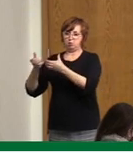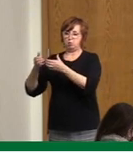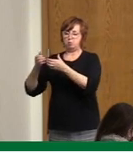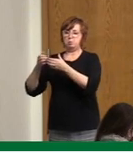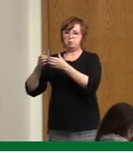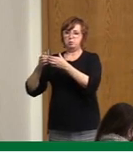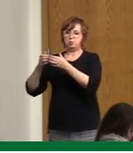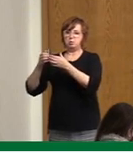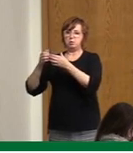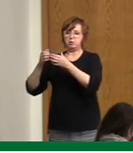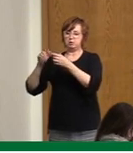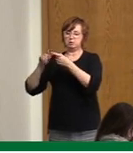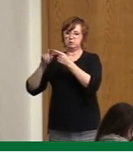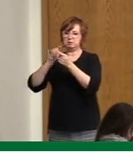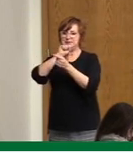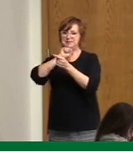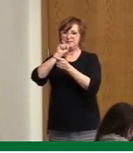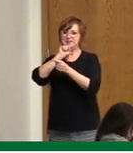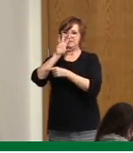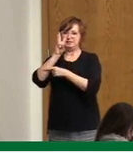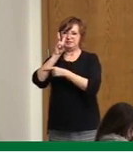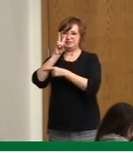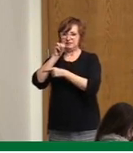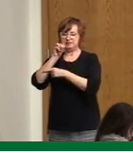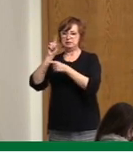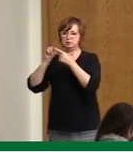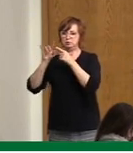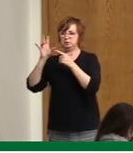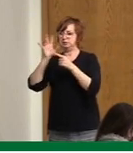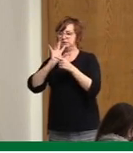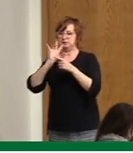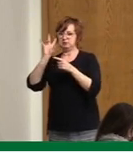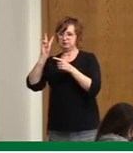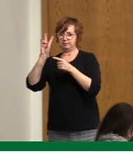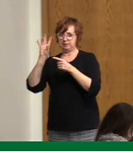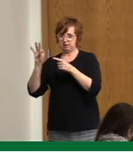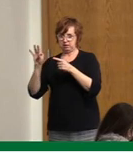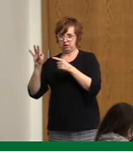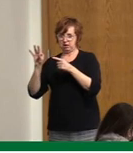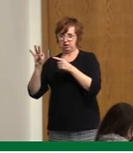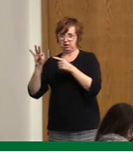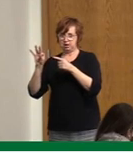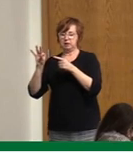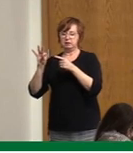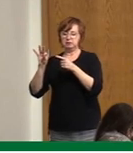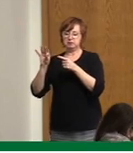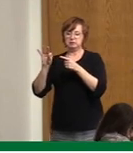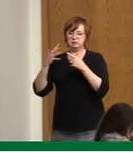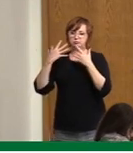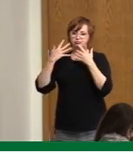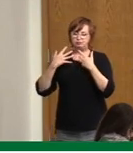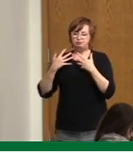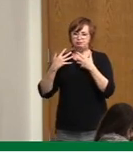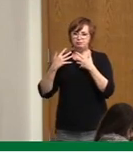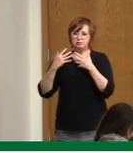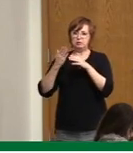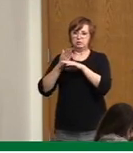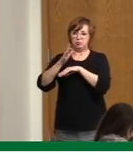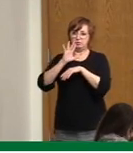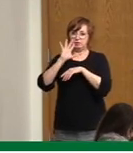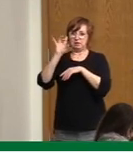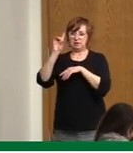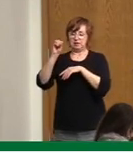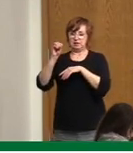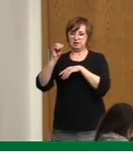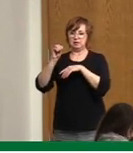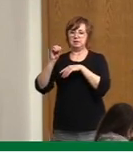persons who get COVID, unfortunately, there's an outcome is, you know, unfortunate. And 18 over, it's 7